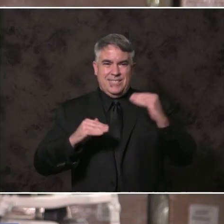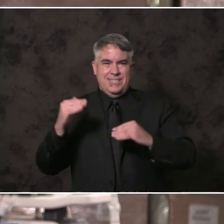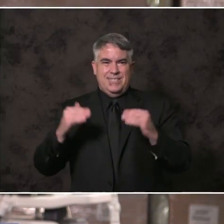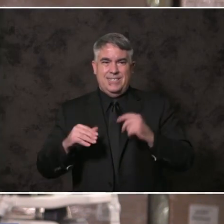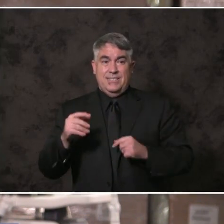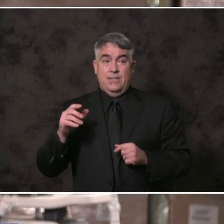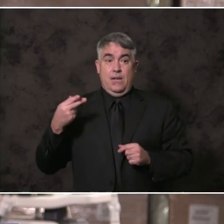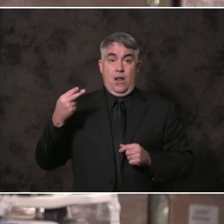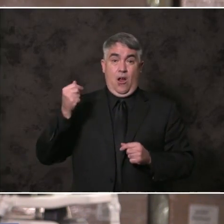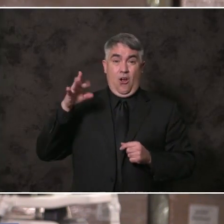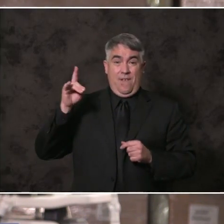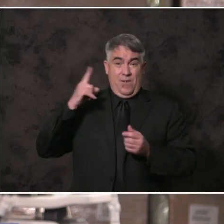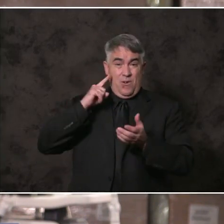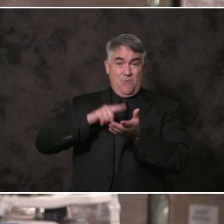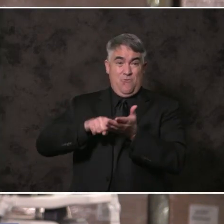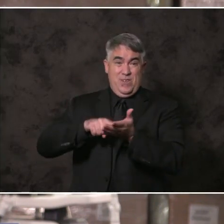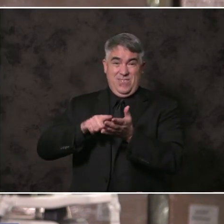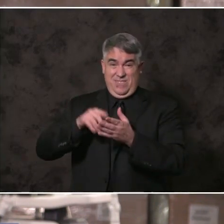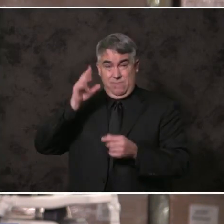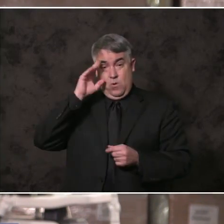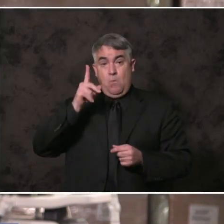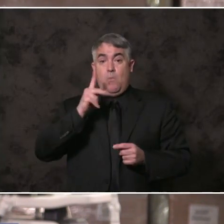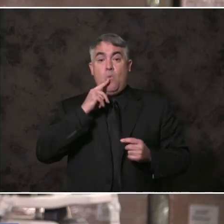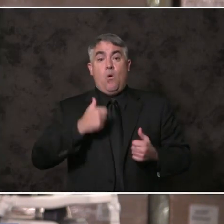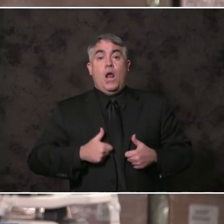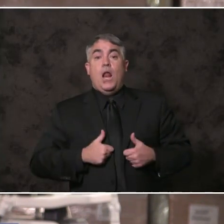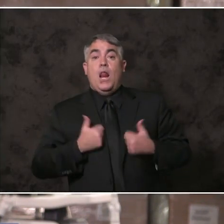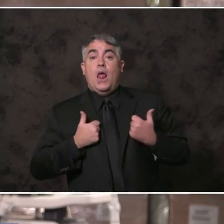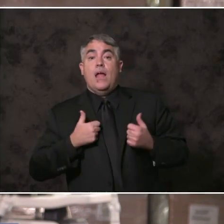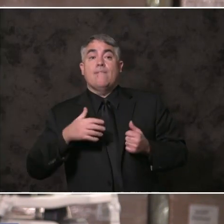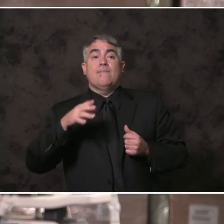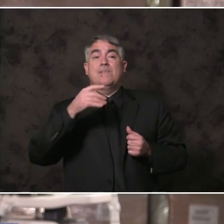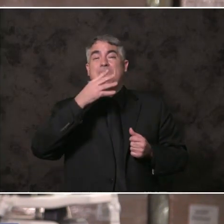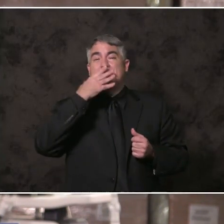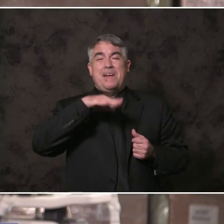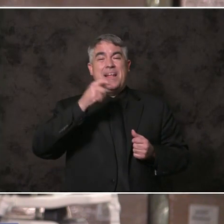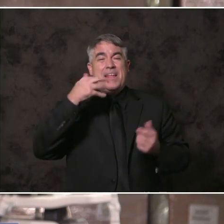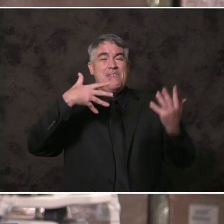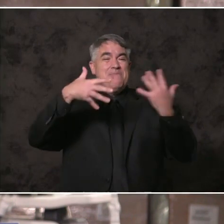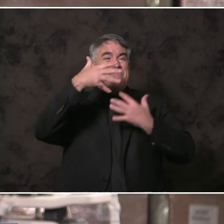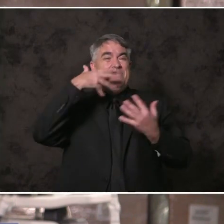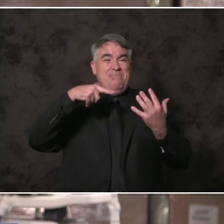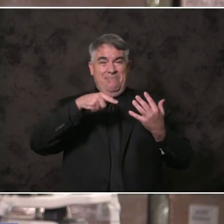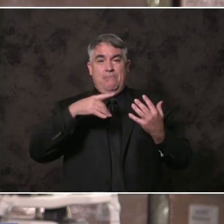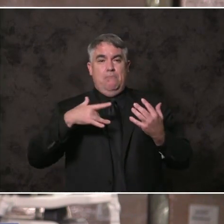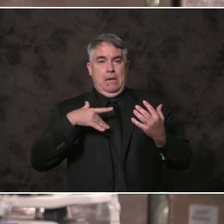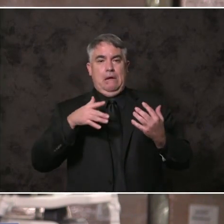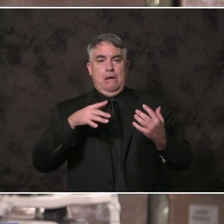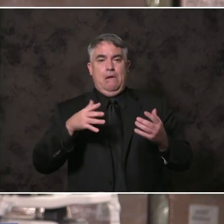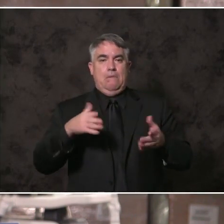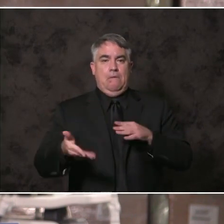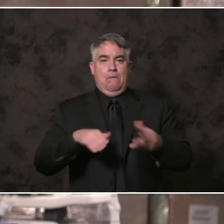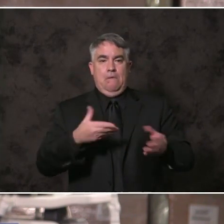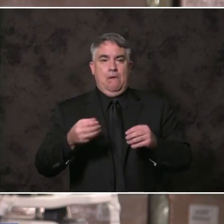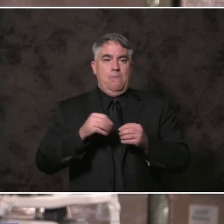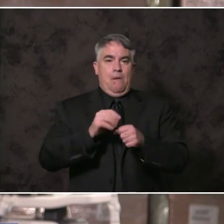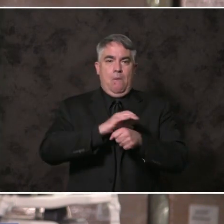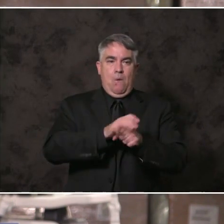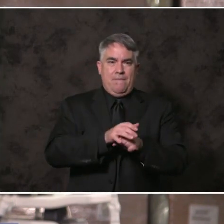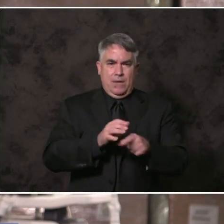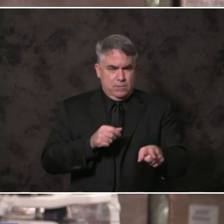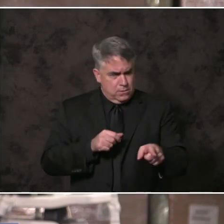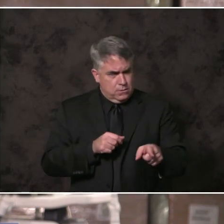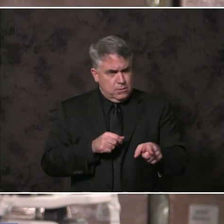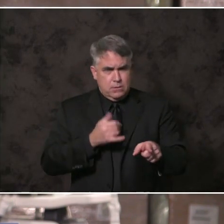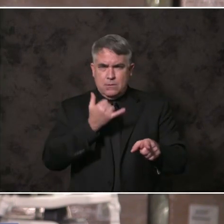living in areas with poor air quality are more likely to die of COVID-19 and that is wrong. Everyone has a right to clean